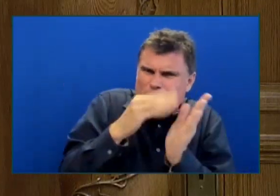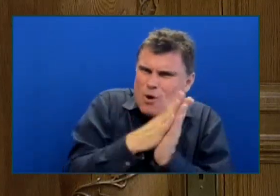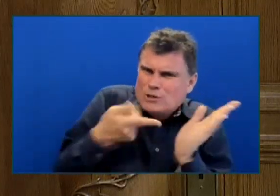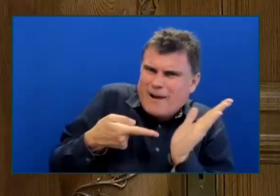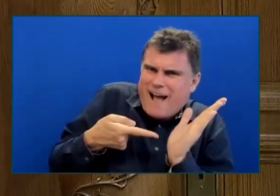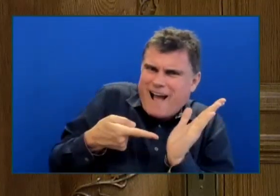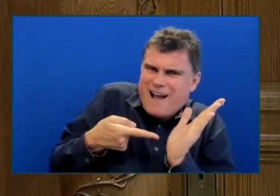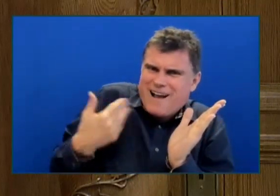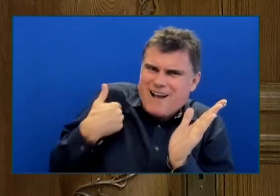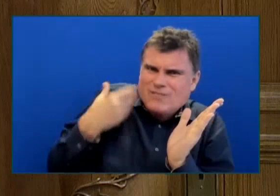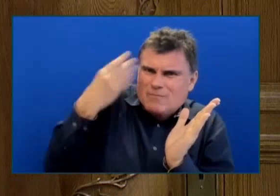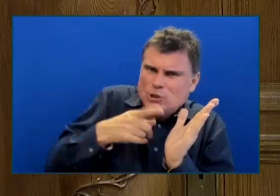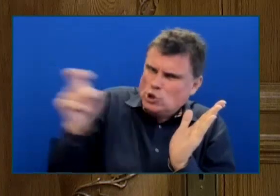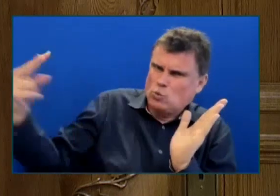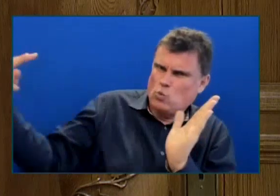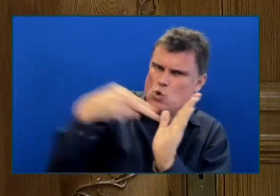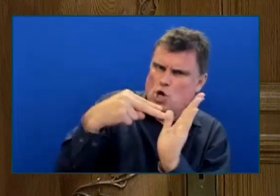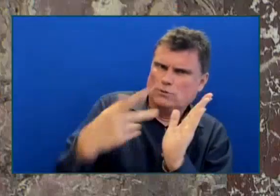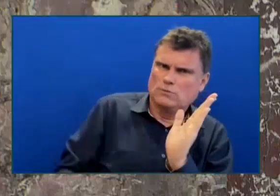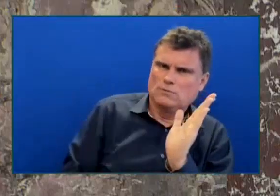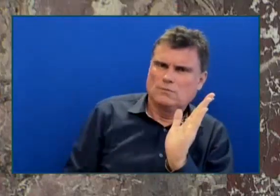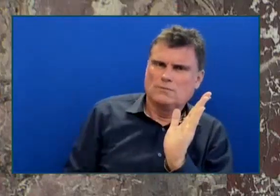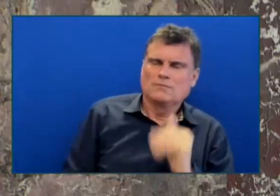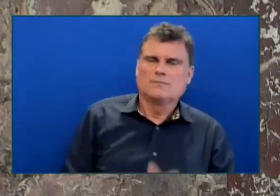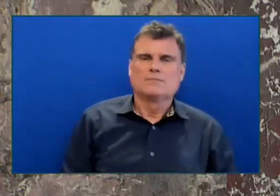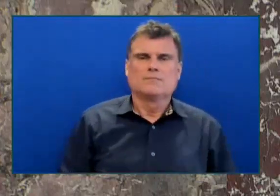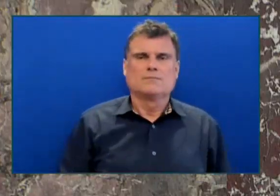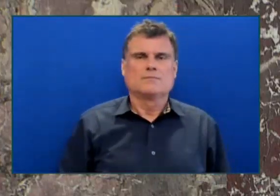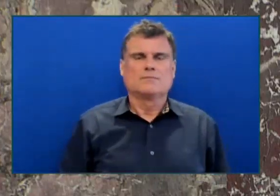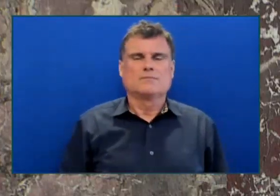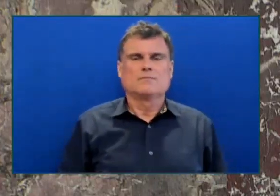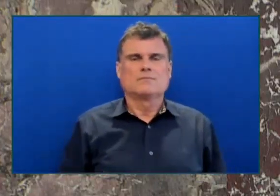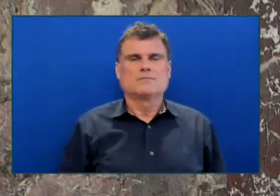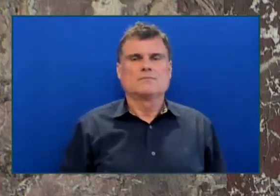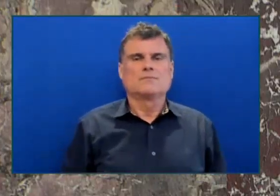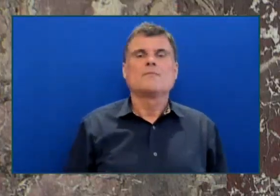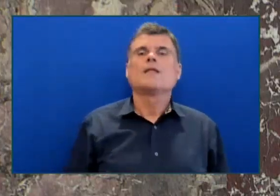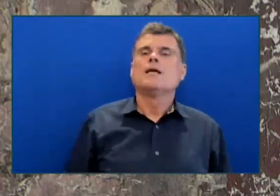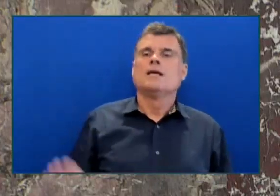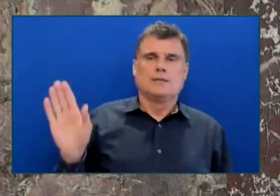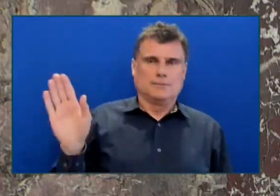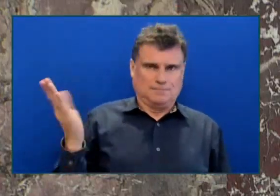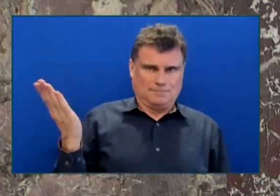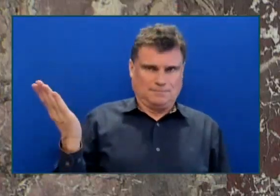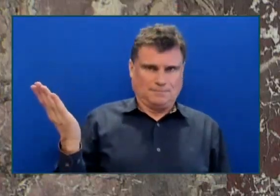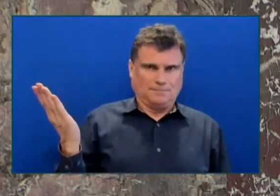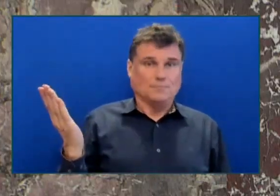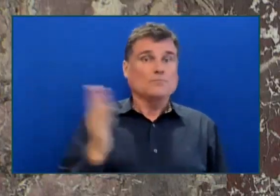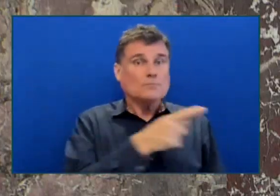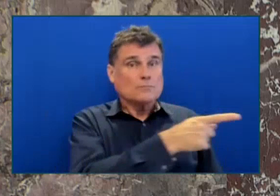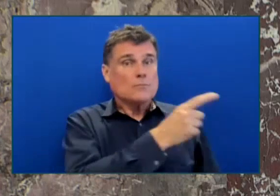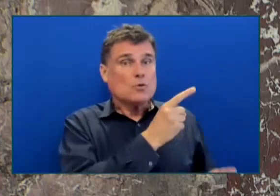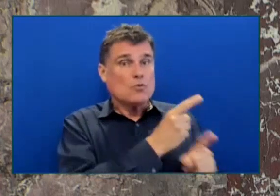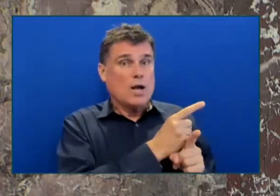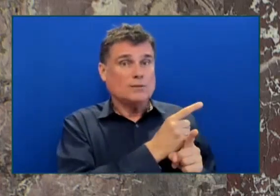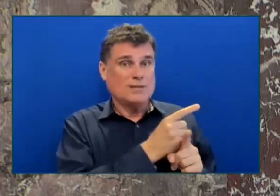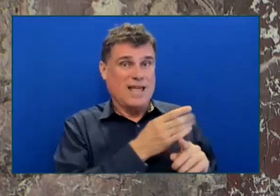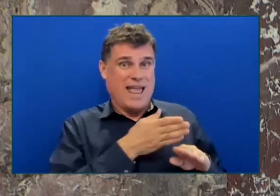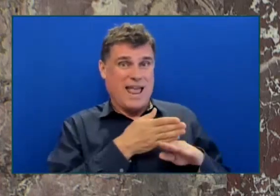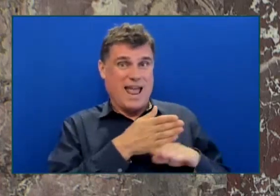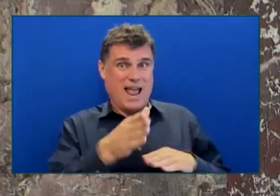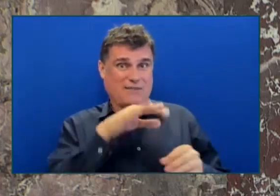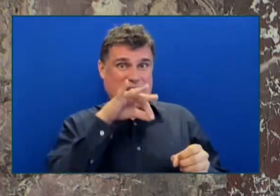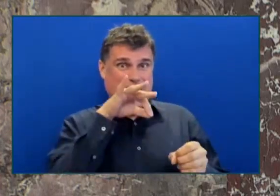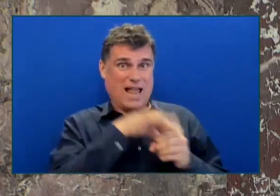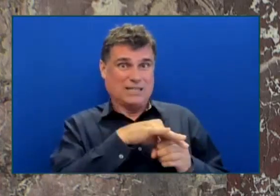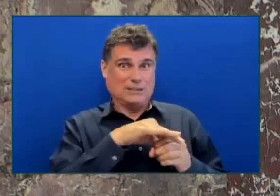Premier. Thank you, Honourable Speaker. It was shortly after I was appointed as Minister for Housing that I directed staff to hire an external body to come in and